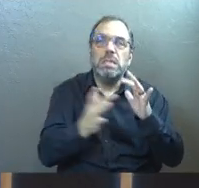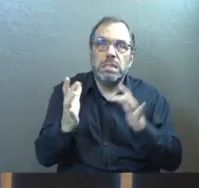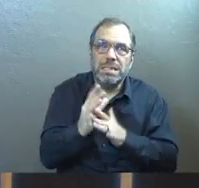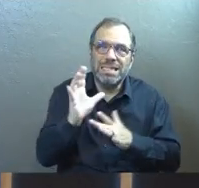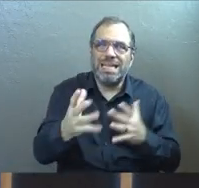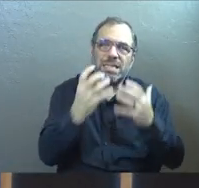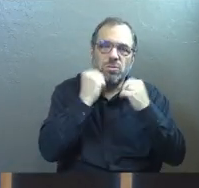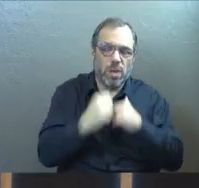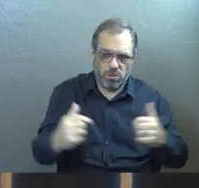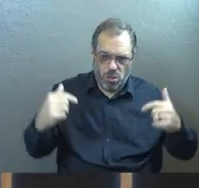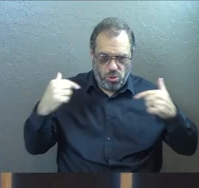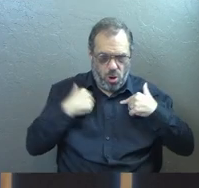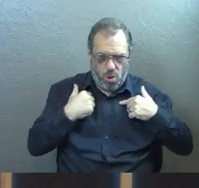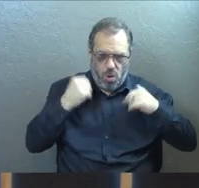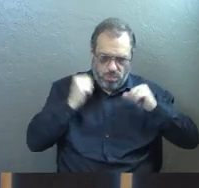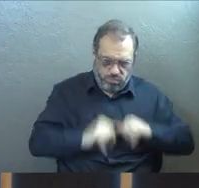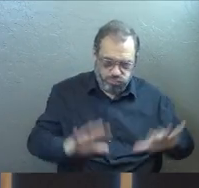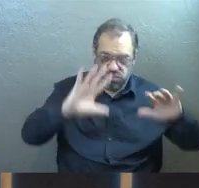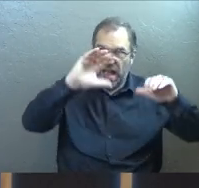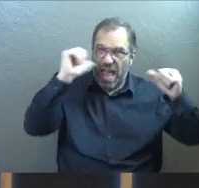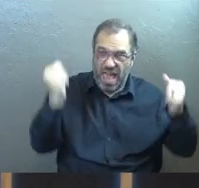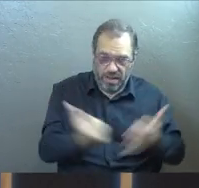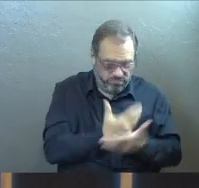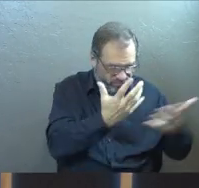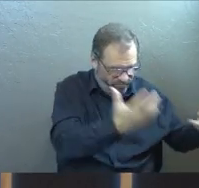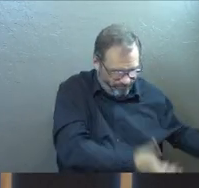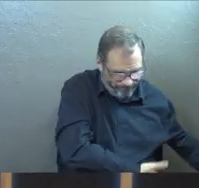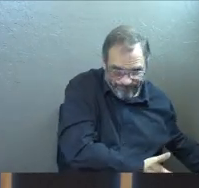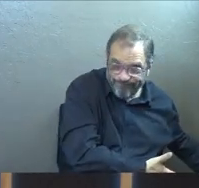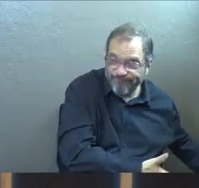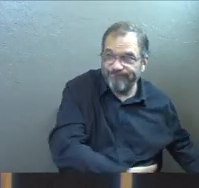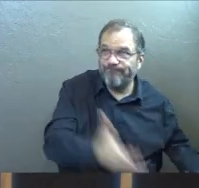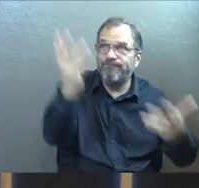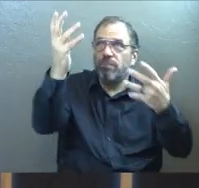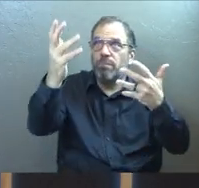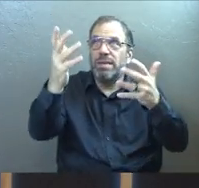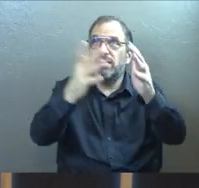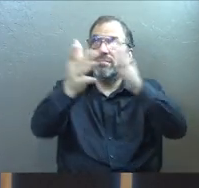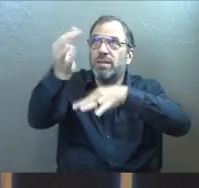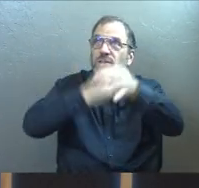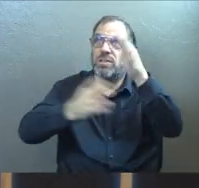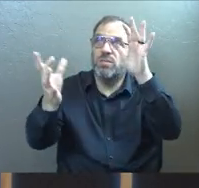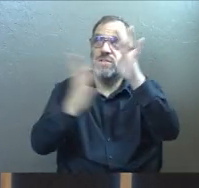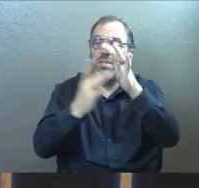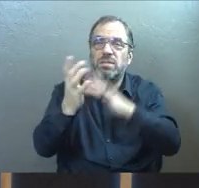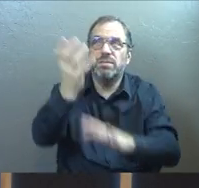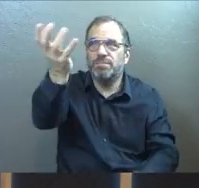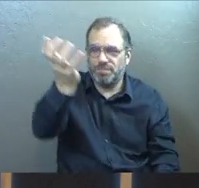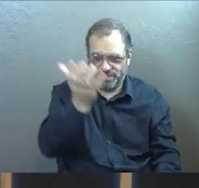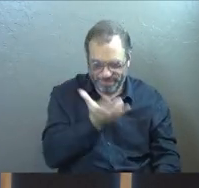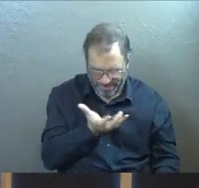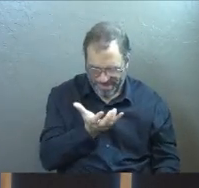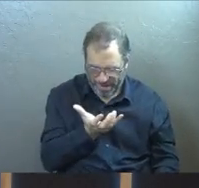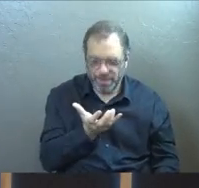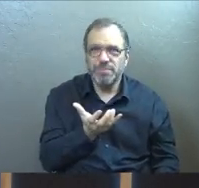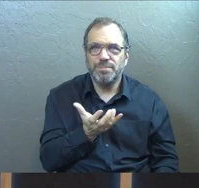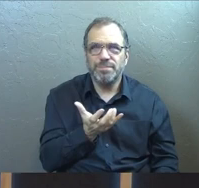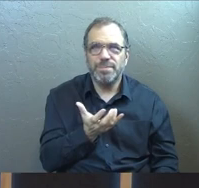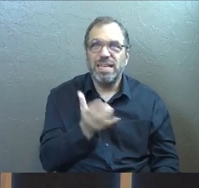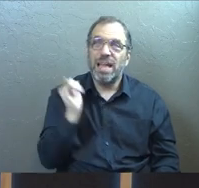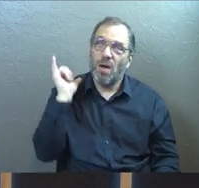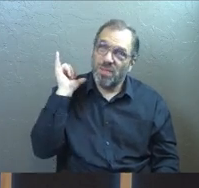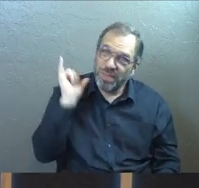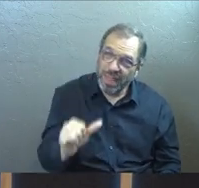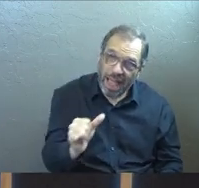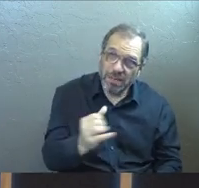goes and says, I surrender everything because I get Jesus. Like that's real